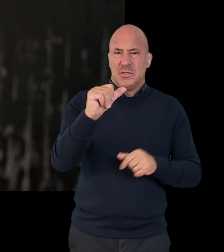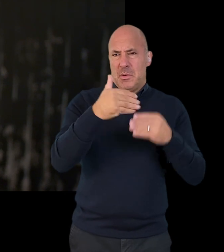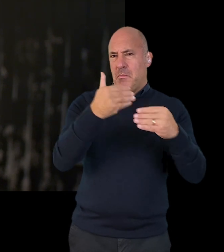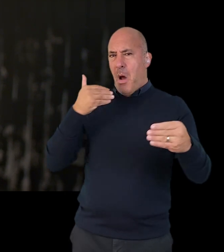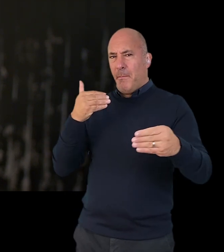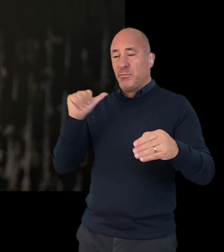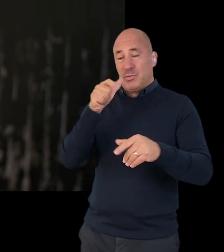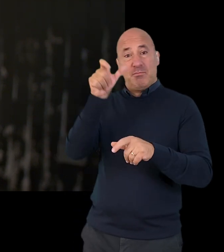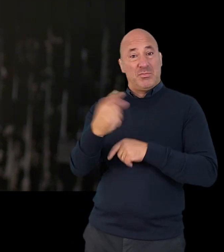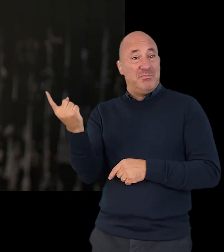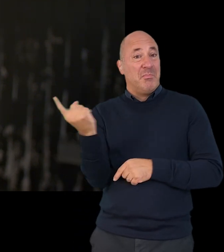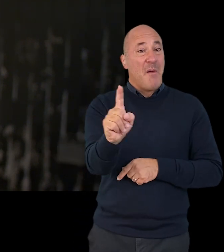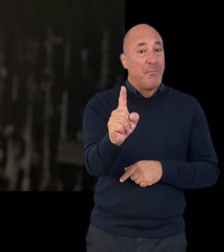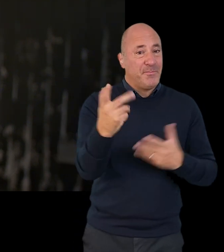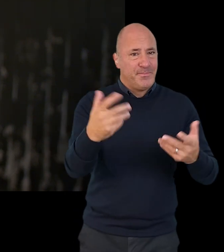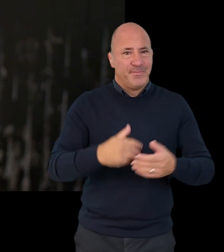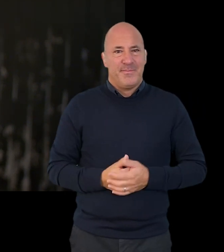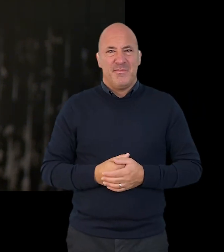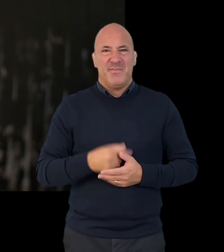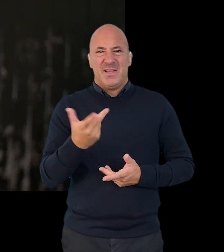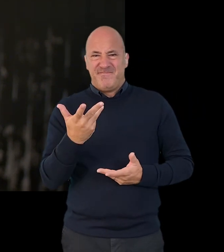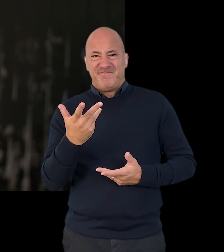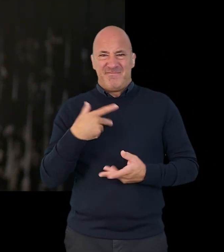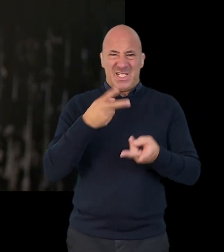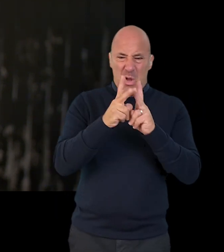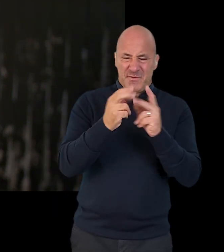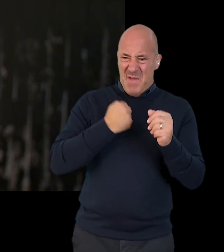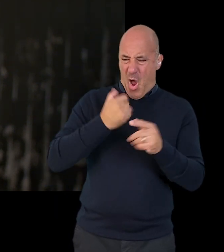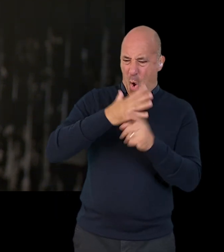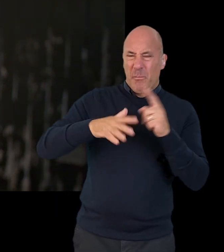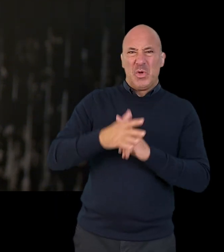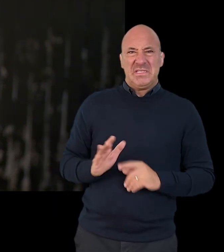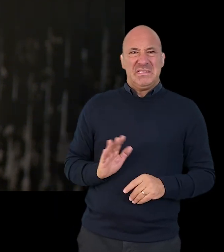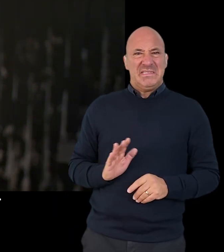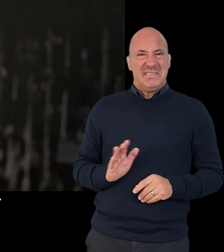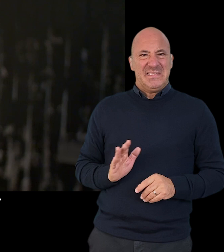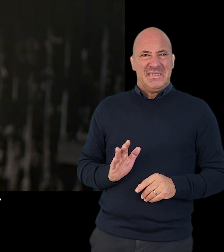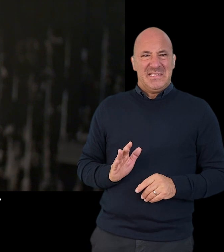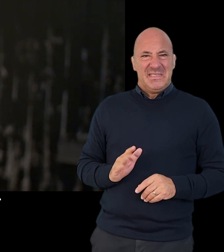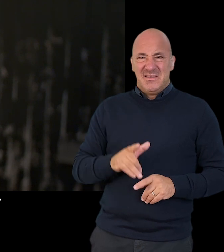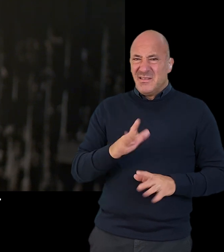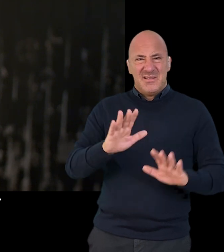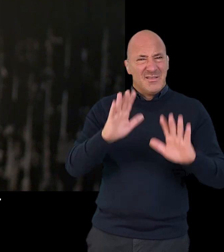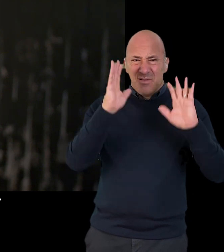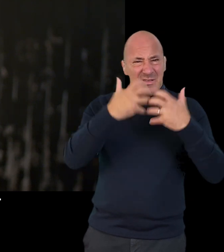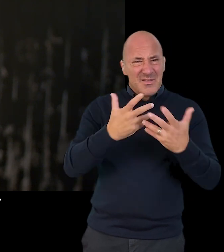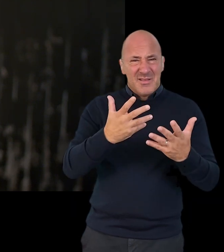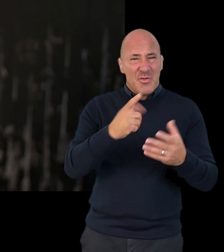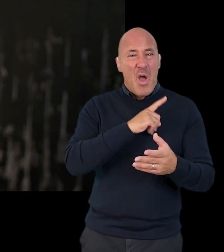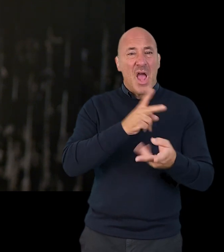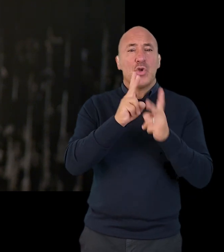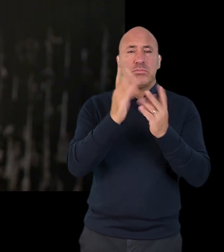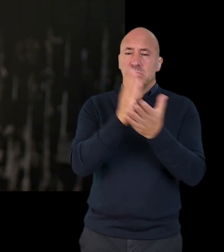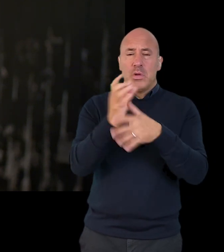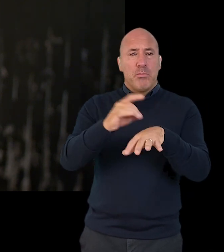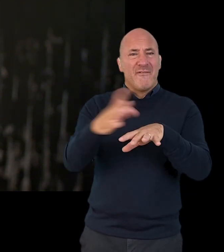and there should be somebody there. You may feel uncomfortable to have an interpreter from your own community but you shouldn't worry about that